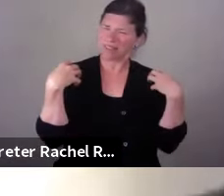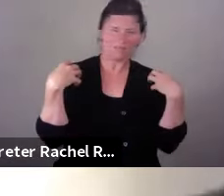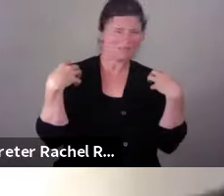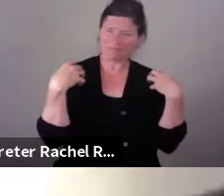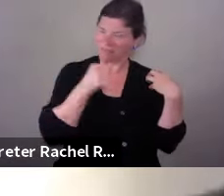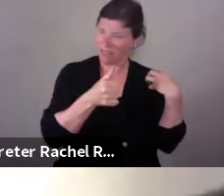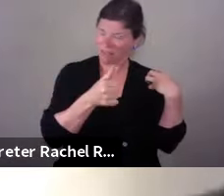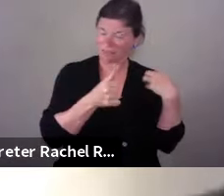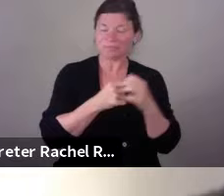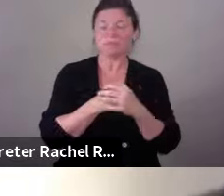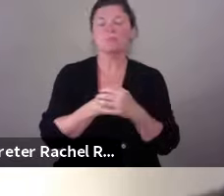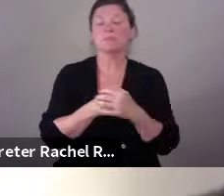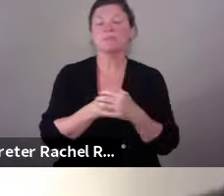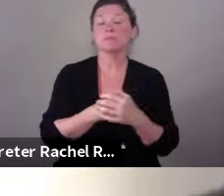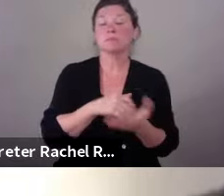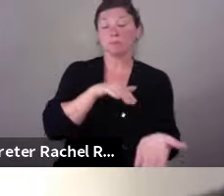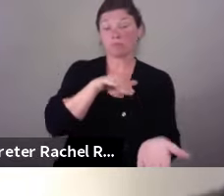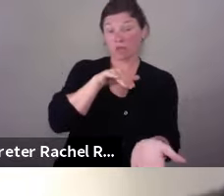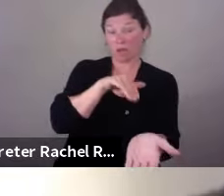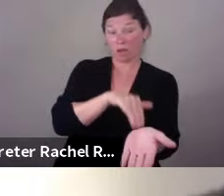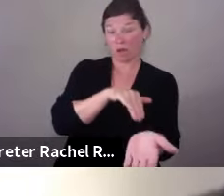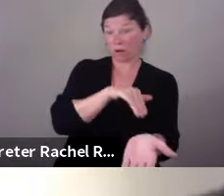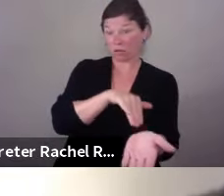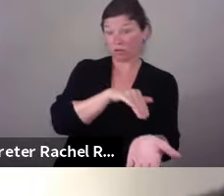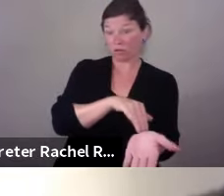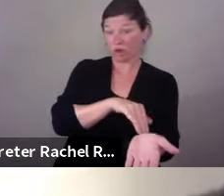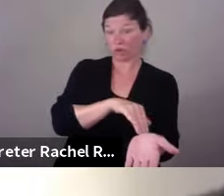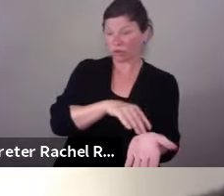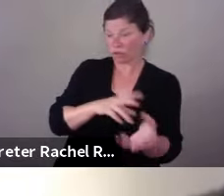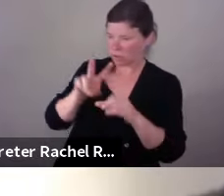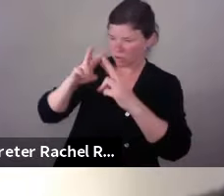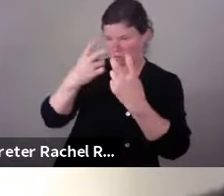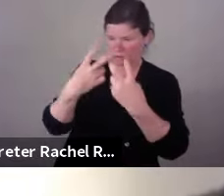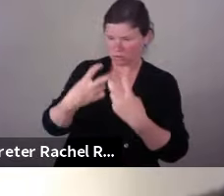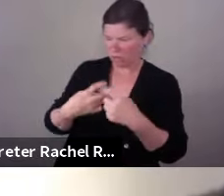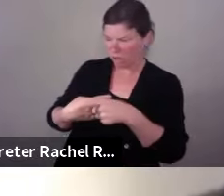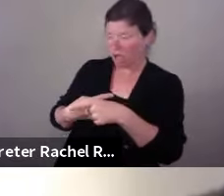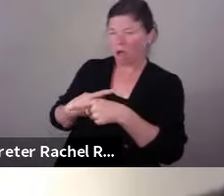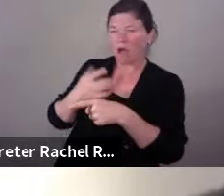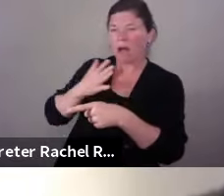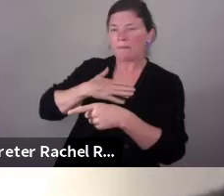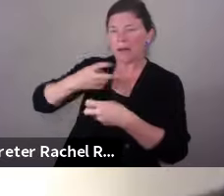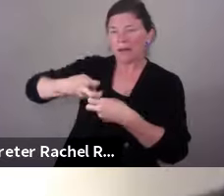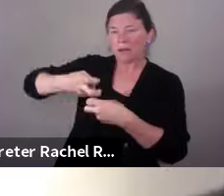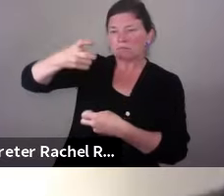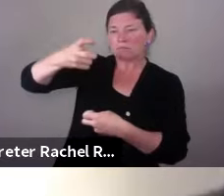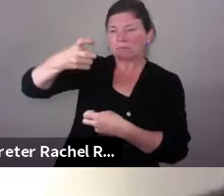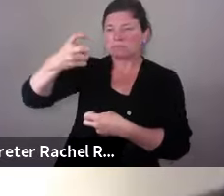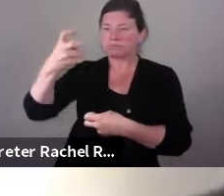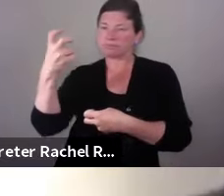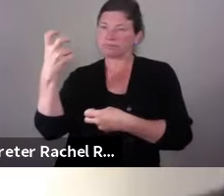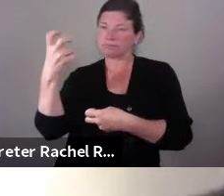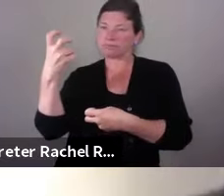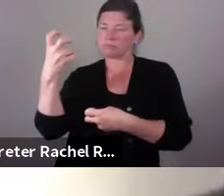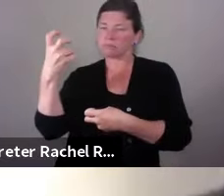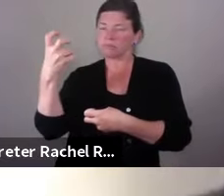he found out that my scoliosis in my spine was to the point of nearly